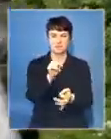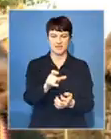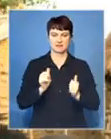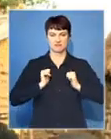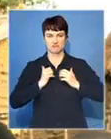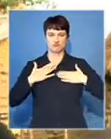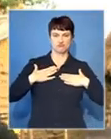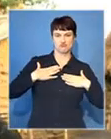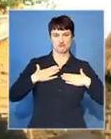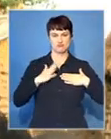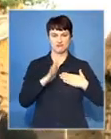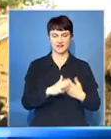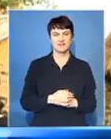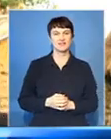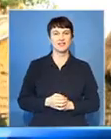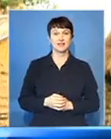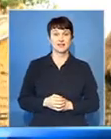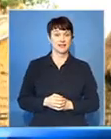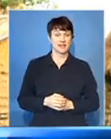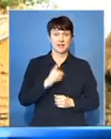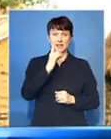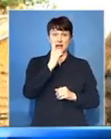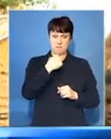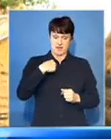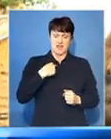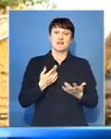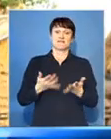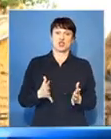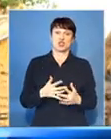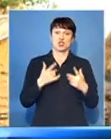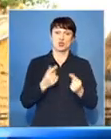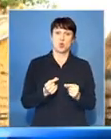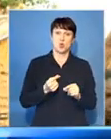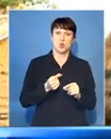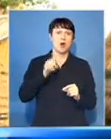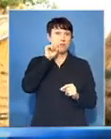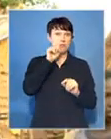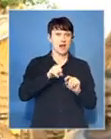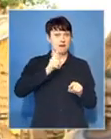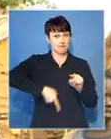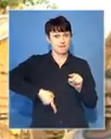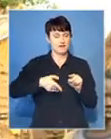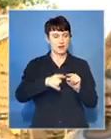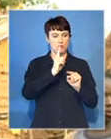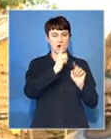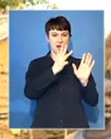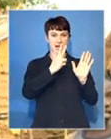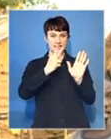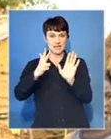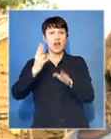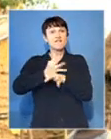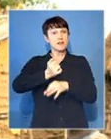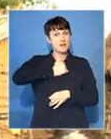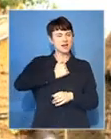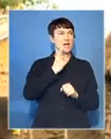before him. Personally, I've heard the music around 1988, my father 1960 and